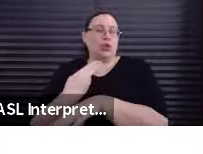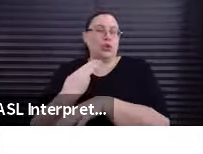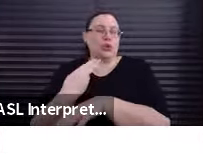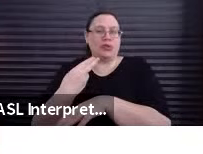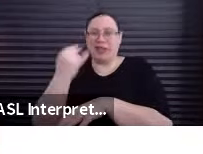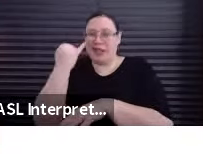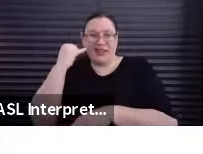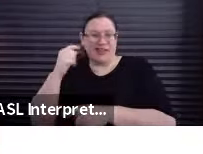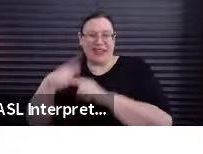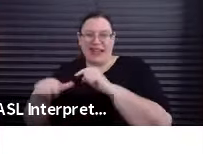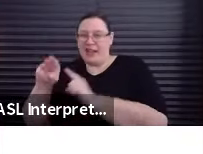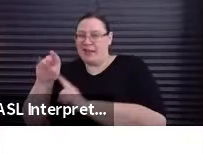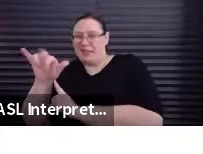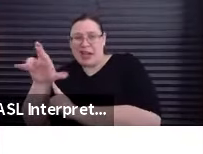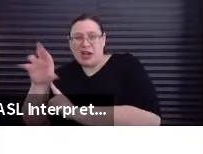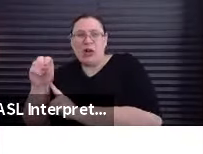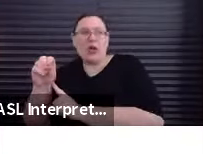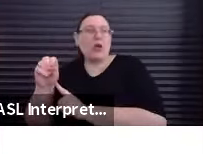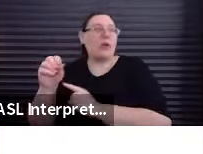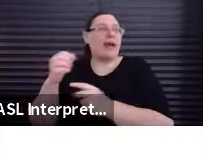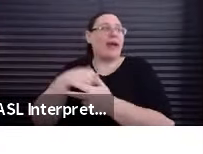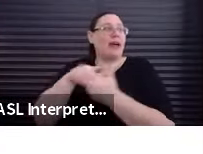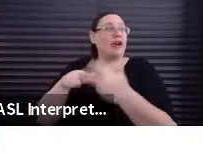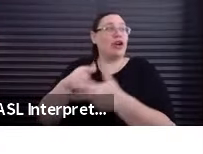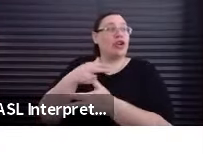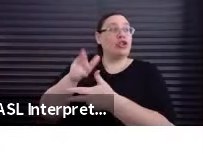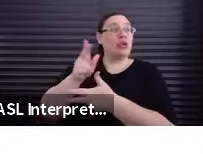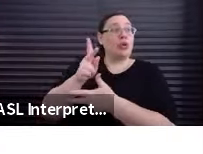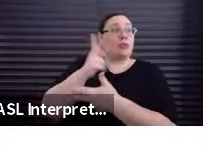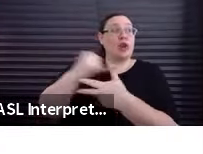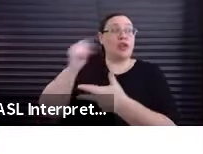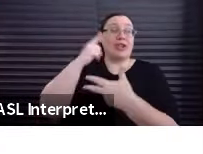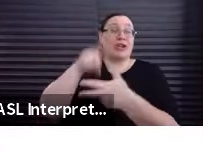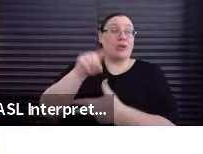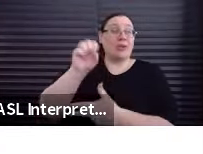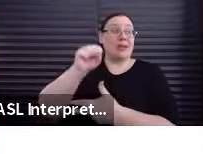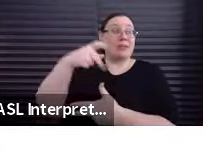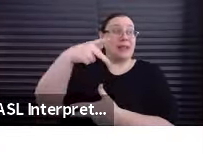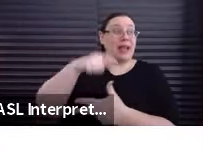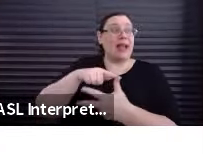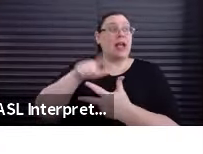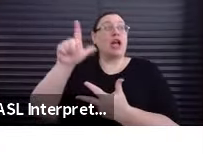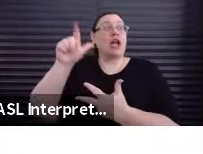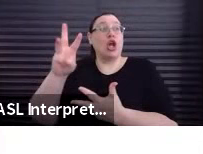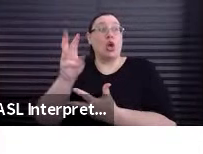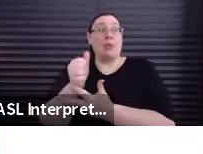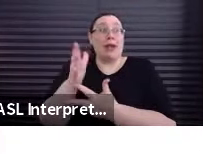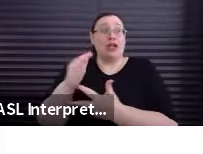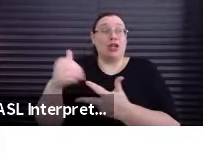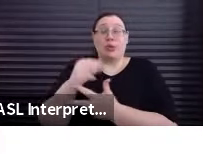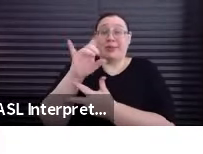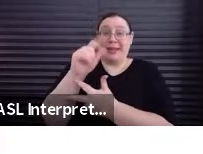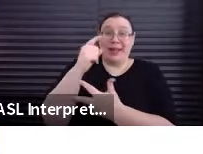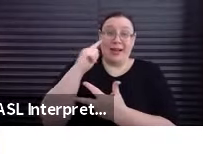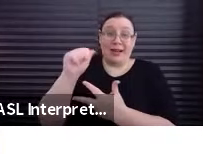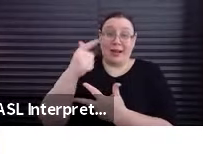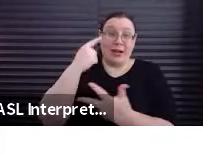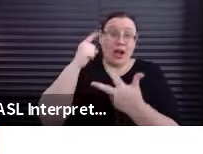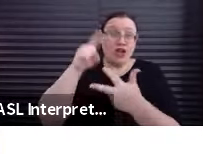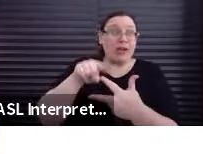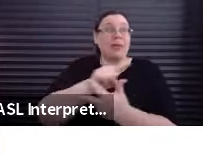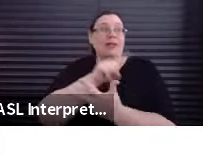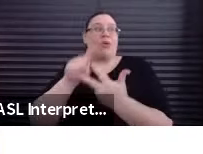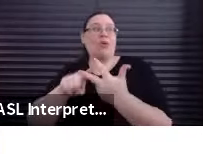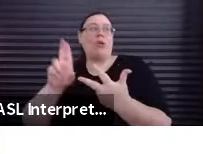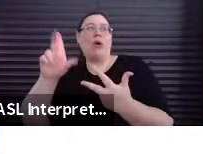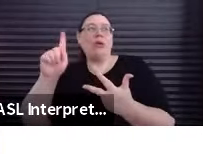good fit, including the short project agreement, the low budget new media agreement, and the ultra low budget project agreement. But as Lorna mentioned, there are other agreements